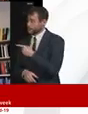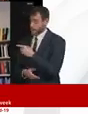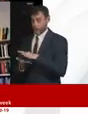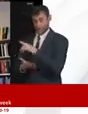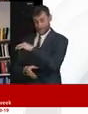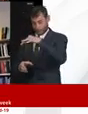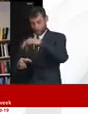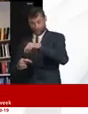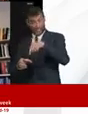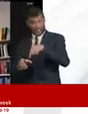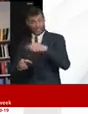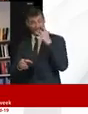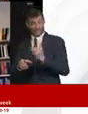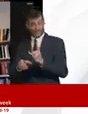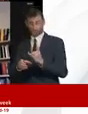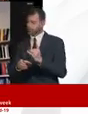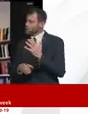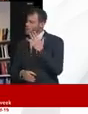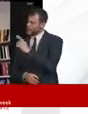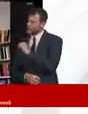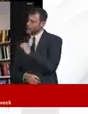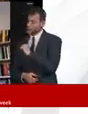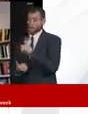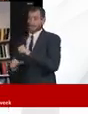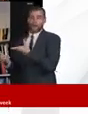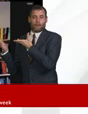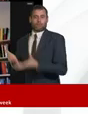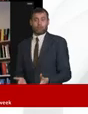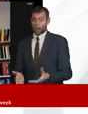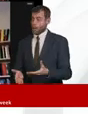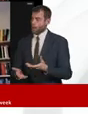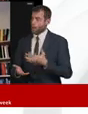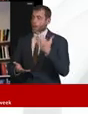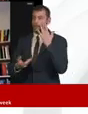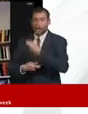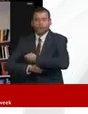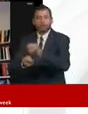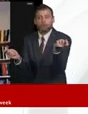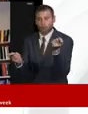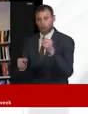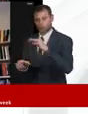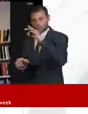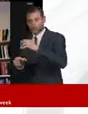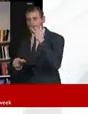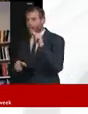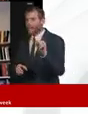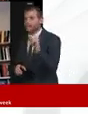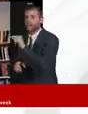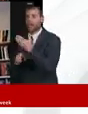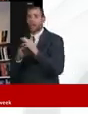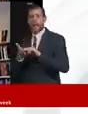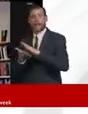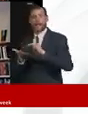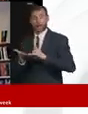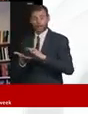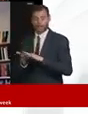you've talked about and if so how soon might those available be available and can you use them to test nhs staff so that they can go back go back to work